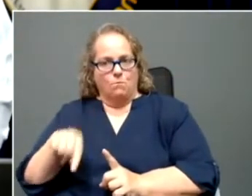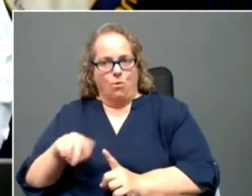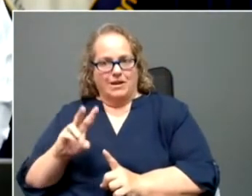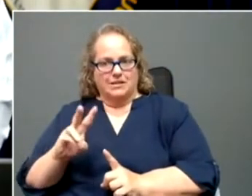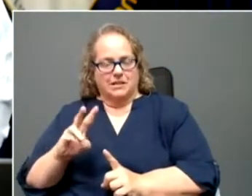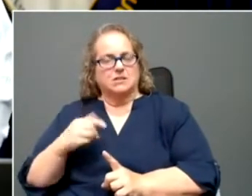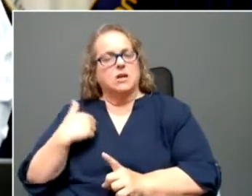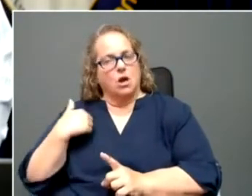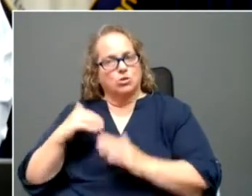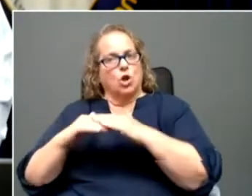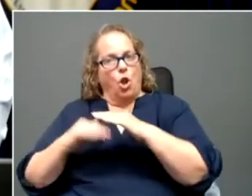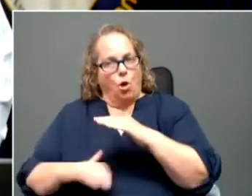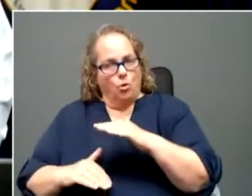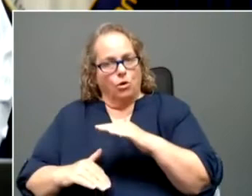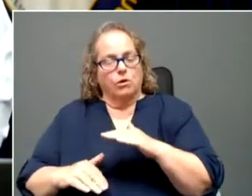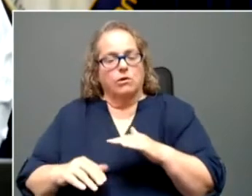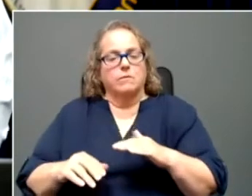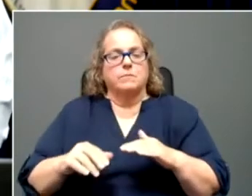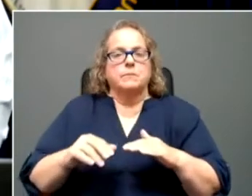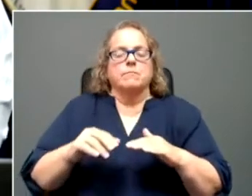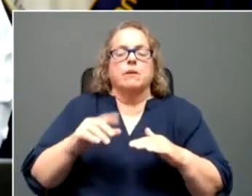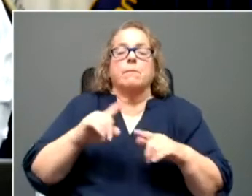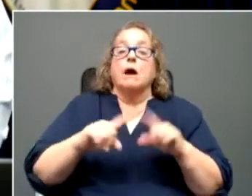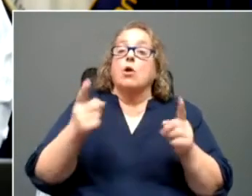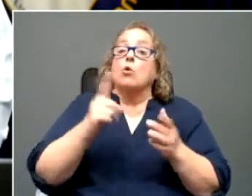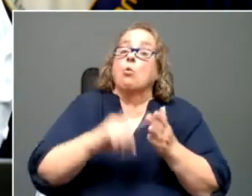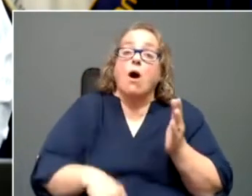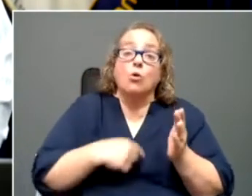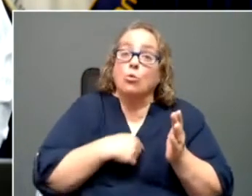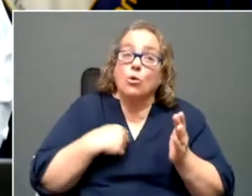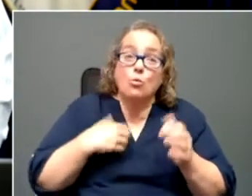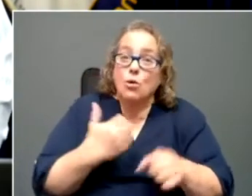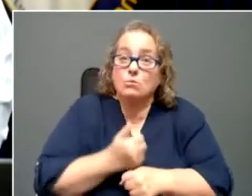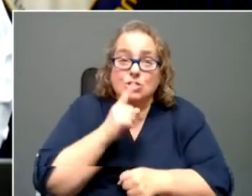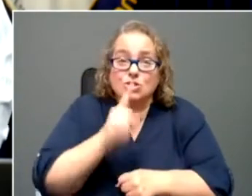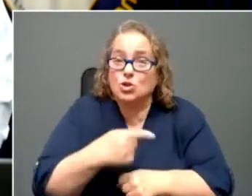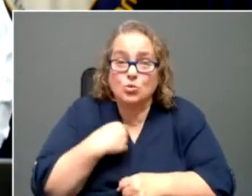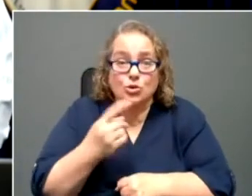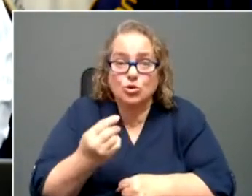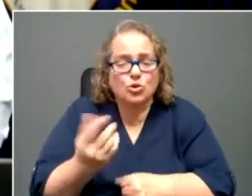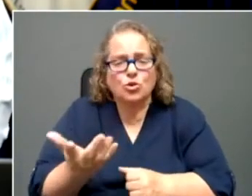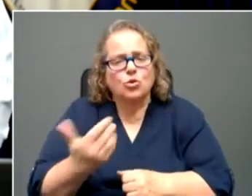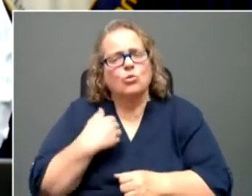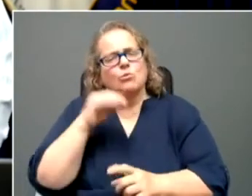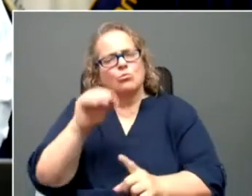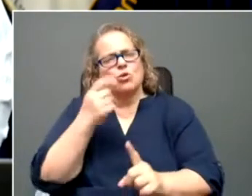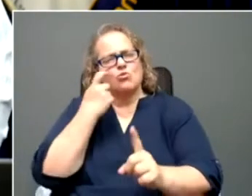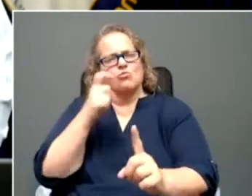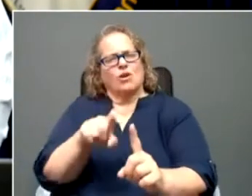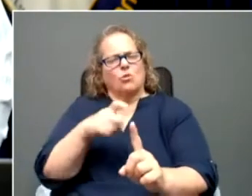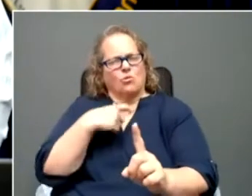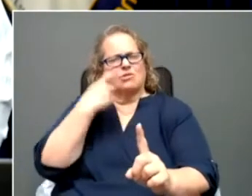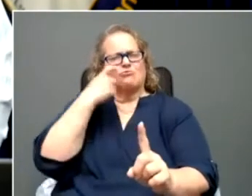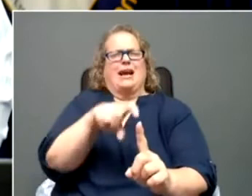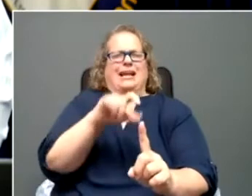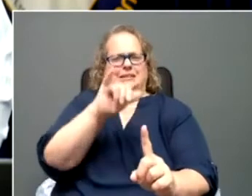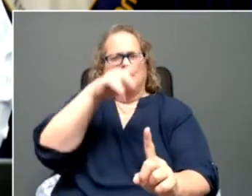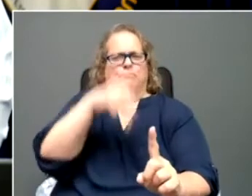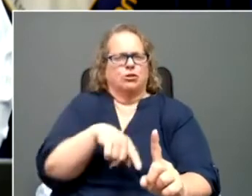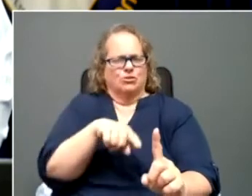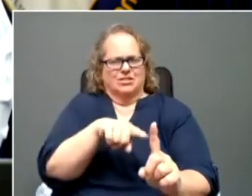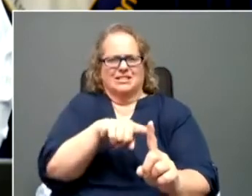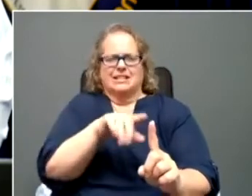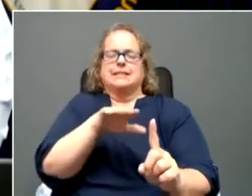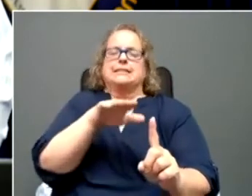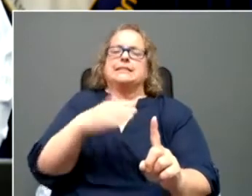other states. But what it does is it makes sure that we're putting the recognition of of those that we've lost ahead of